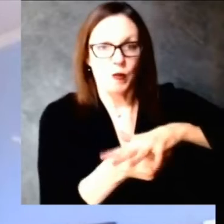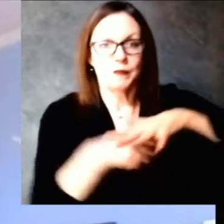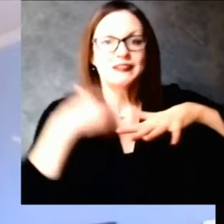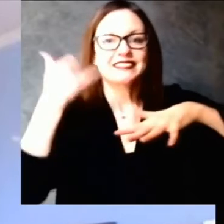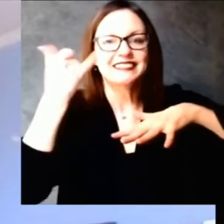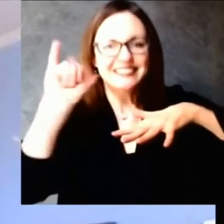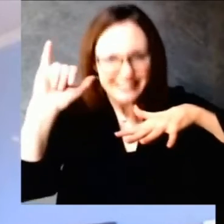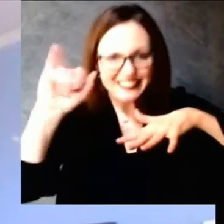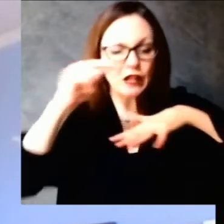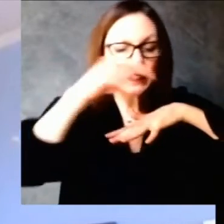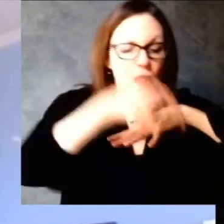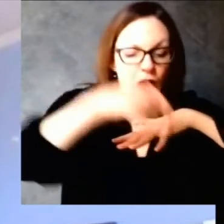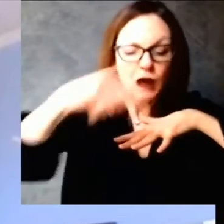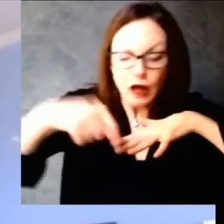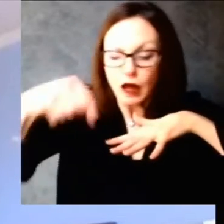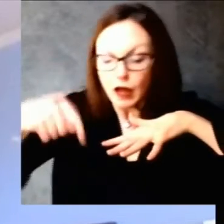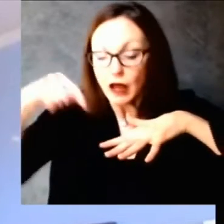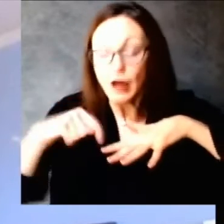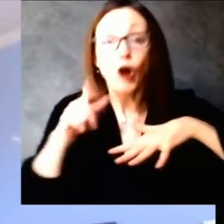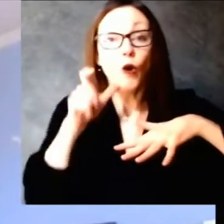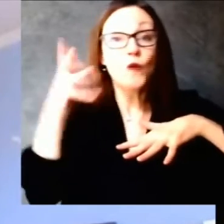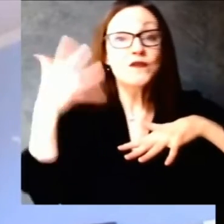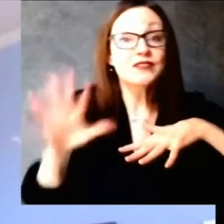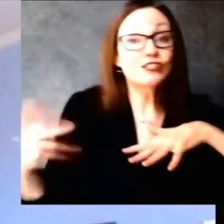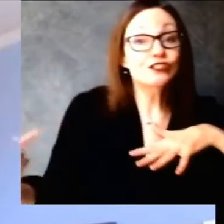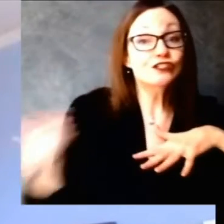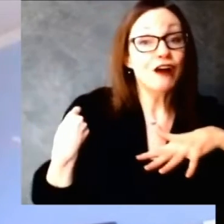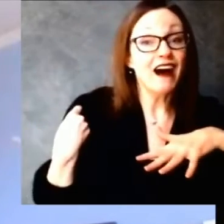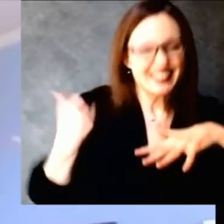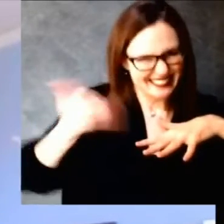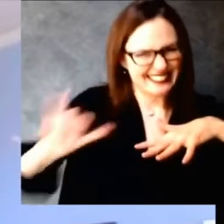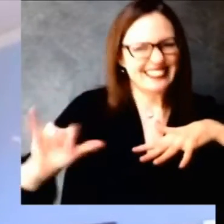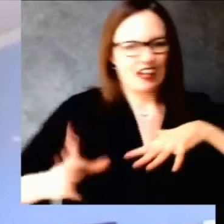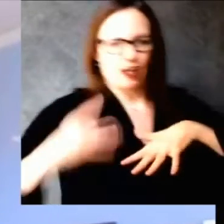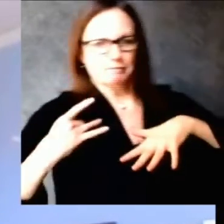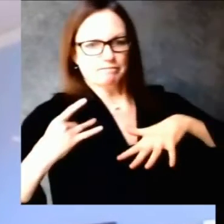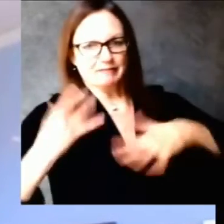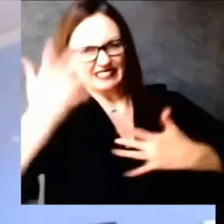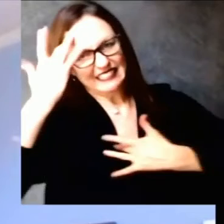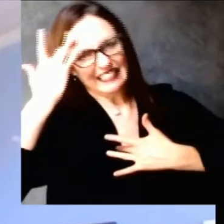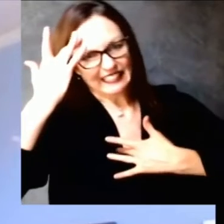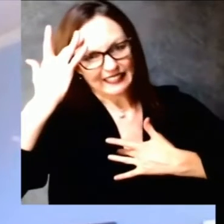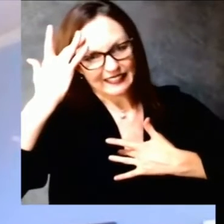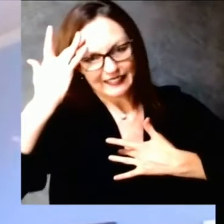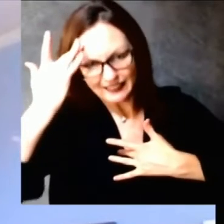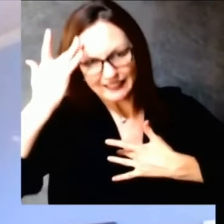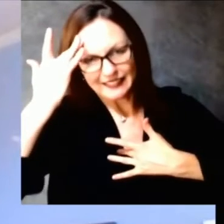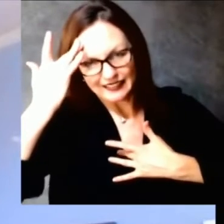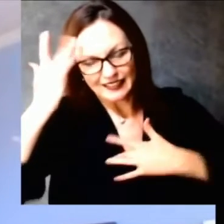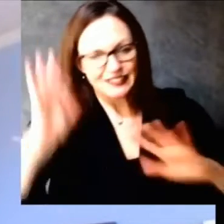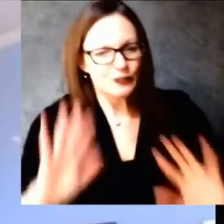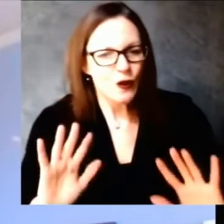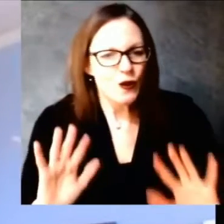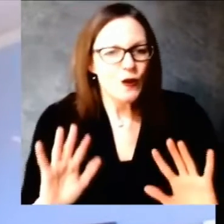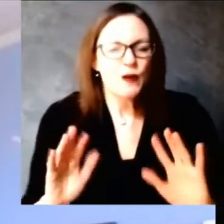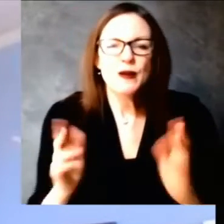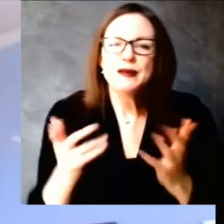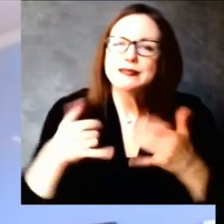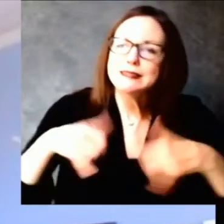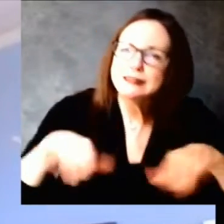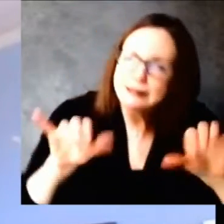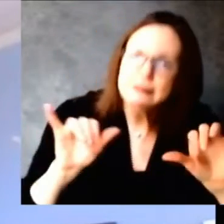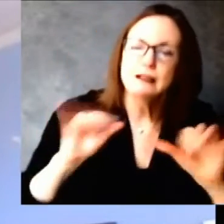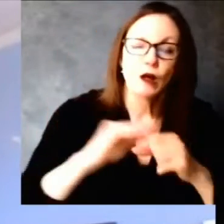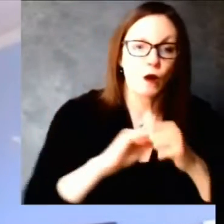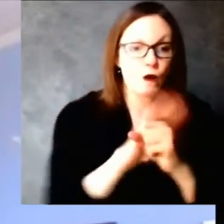is important and maintaining that immunity within the community is going to be important and i think it uh it remains to